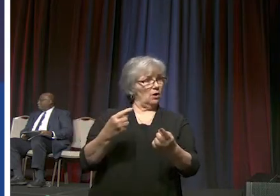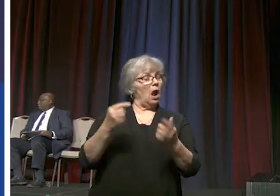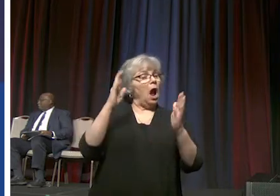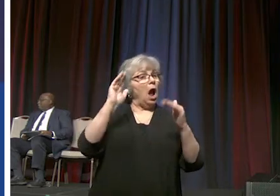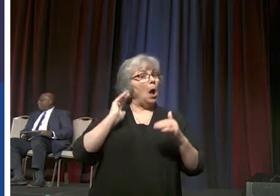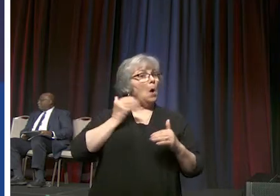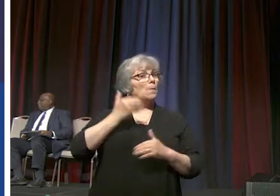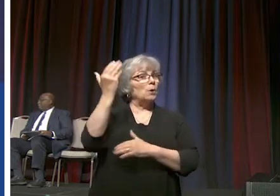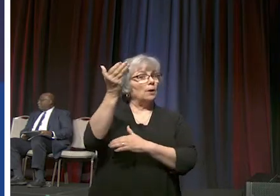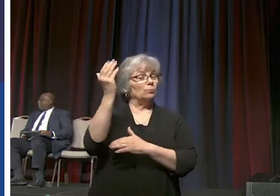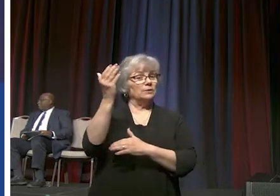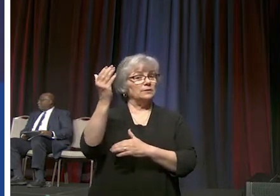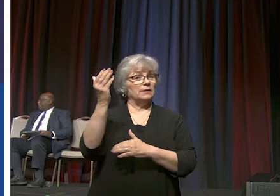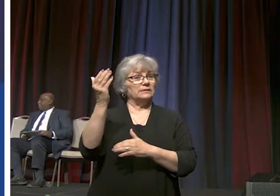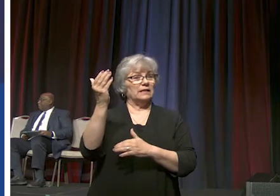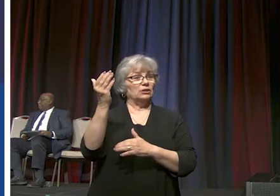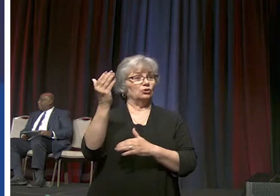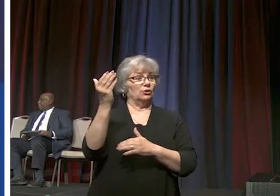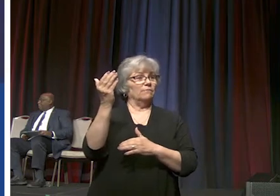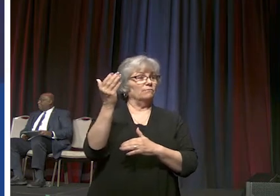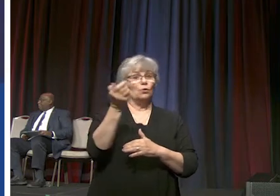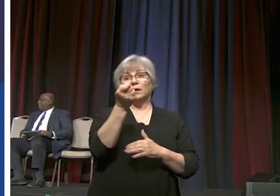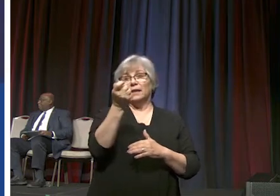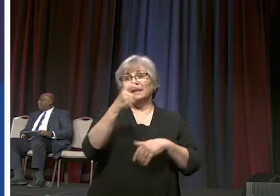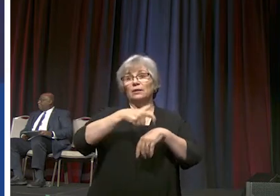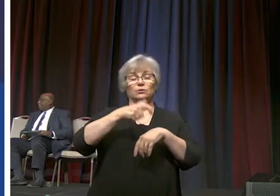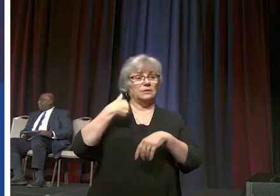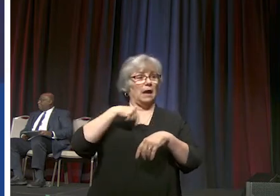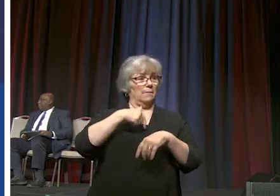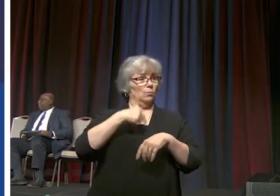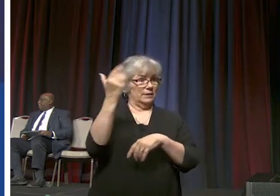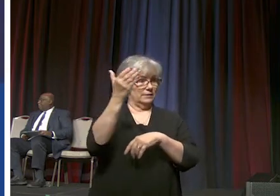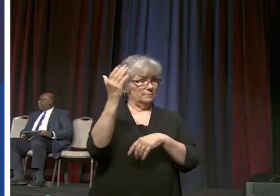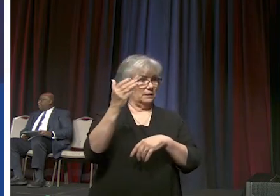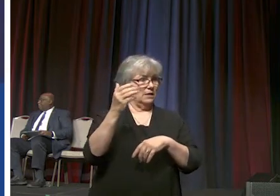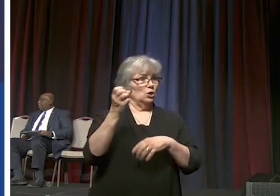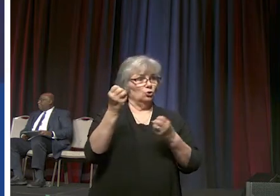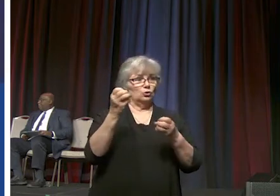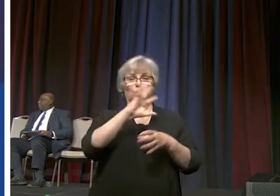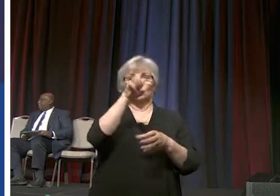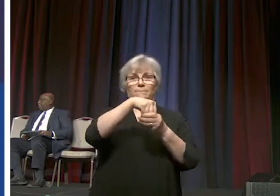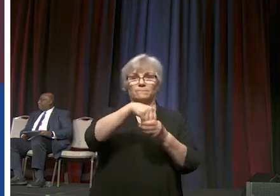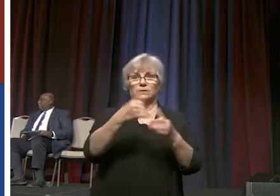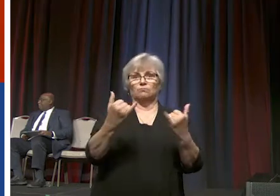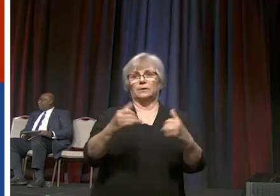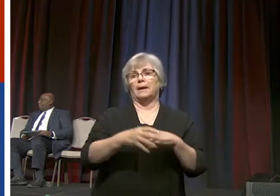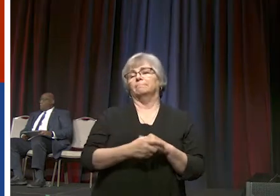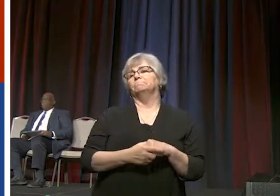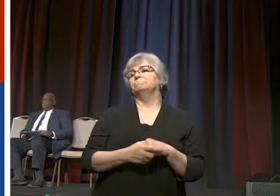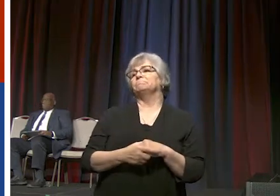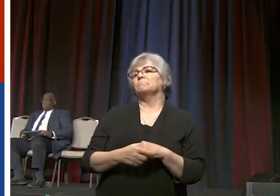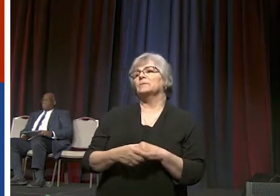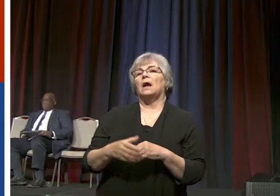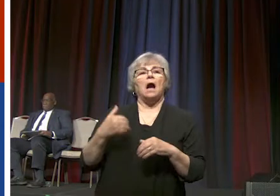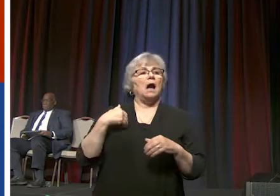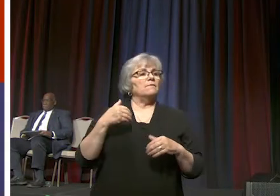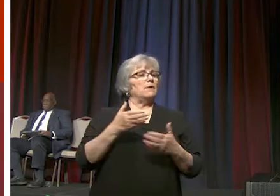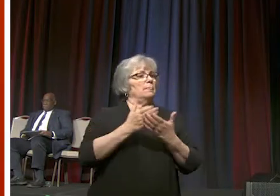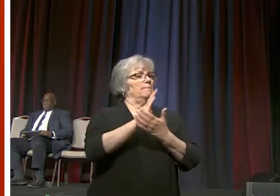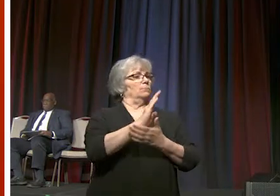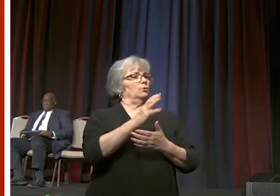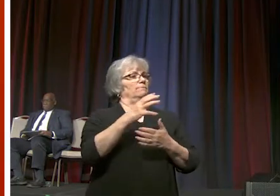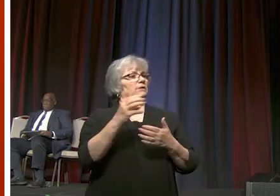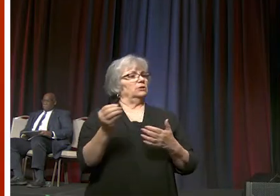presentations and we have a little time each to speak so I hope you don't mind if we jump right into it I've had the privilege